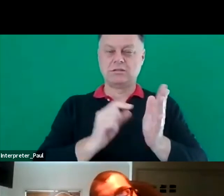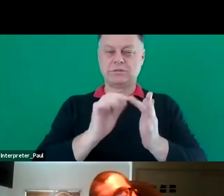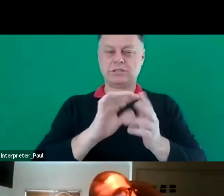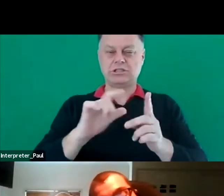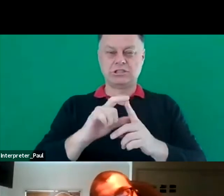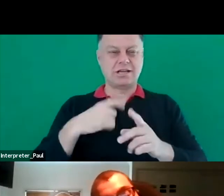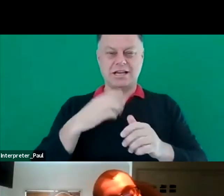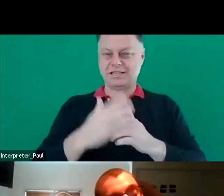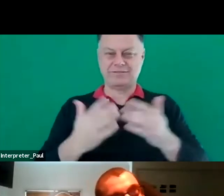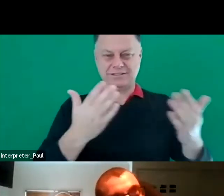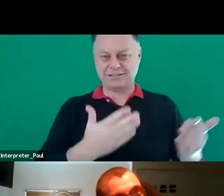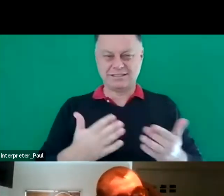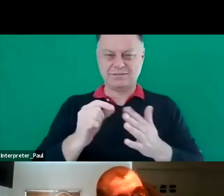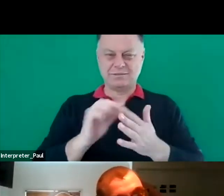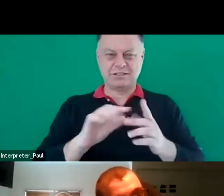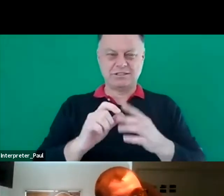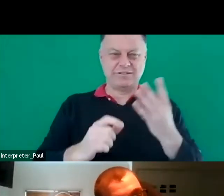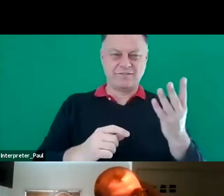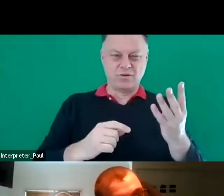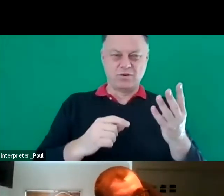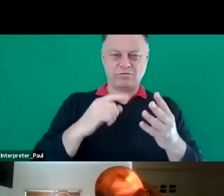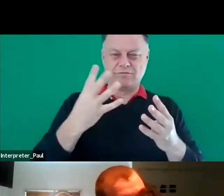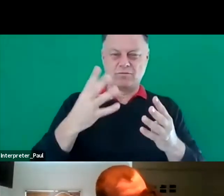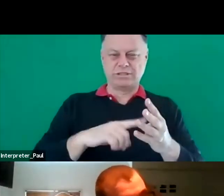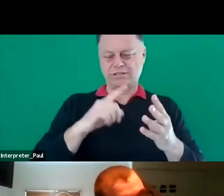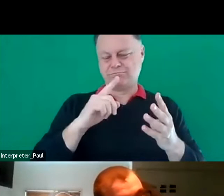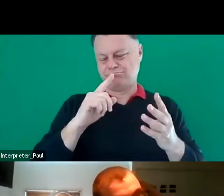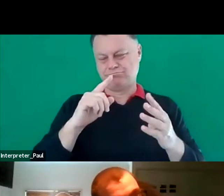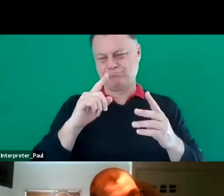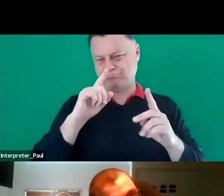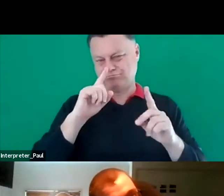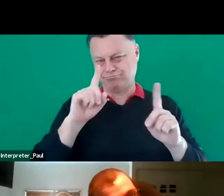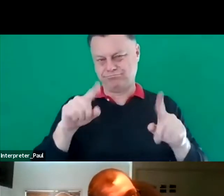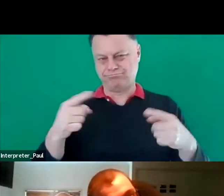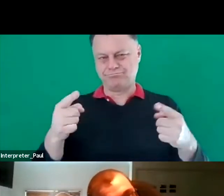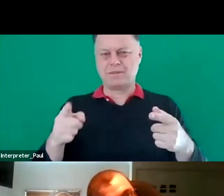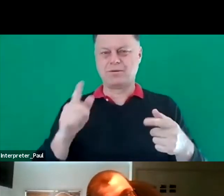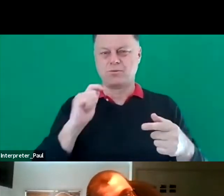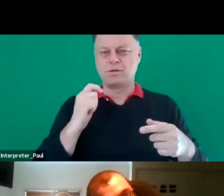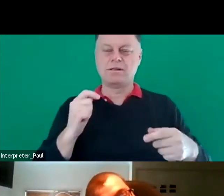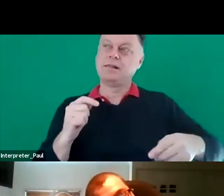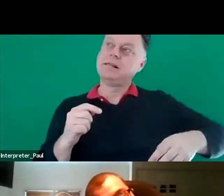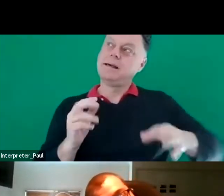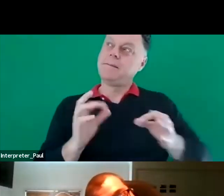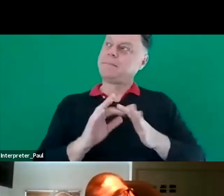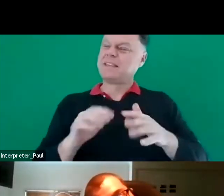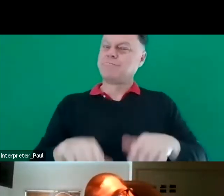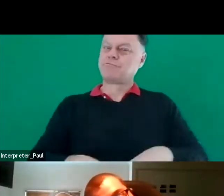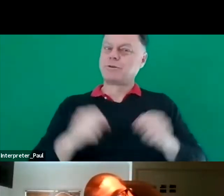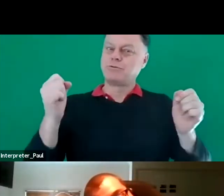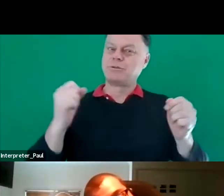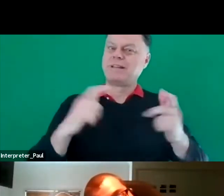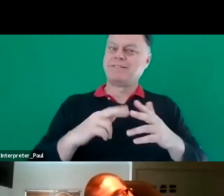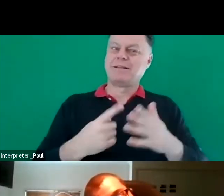it's not that I studied four PhDs in four years, that would have been, would indeed have been a record achievement.